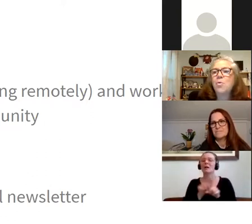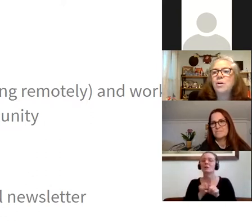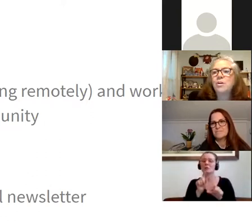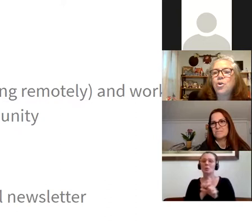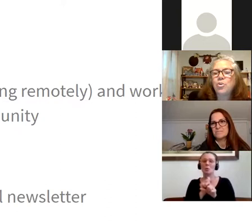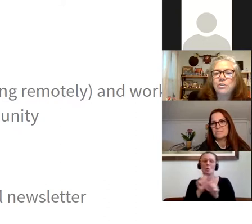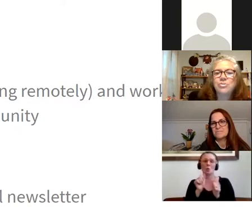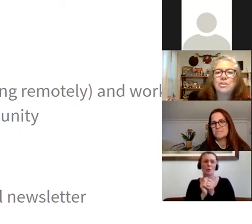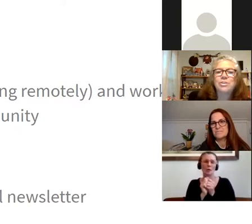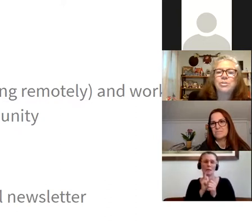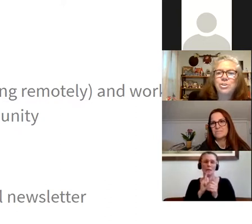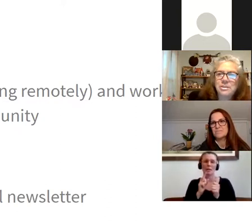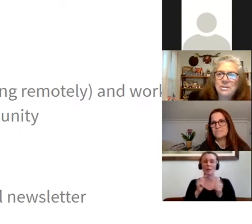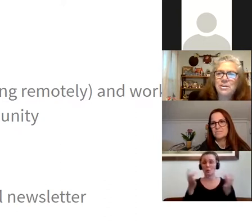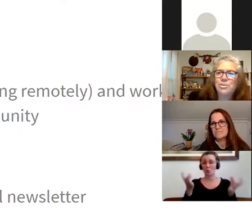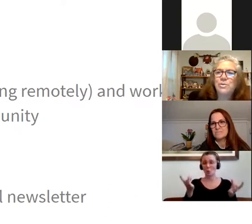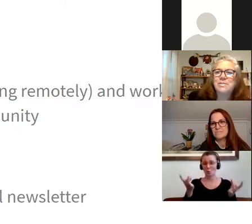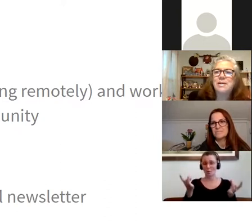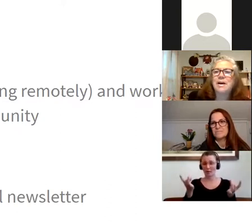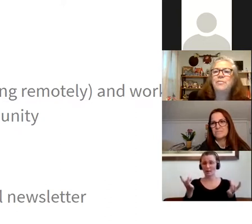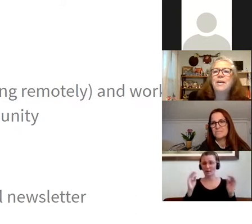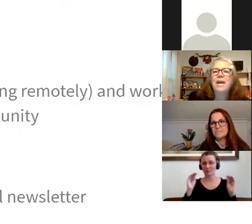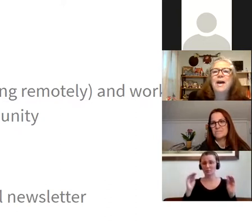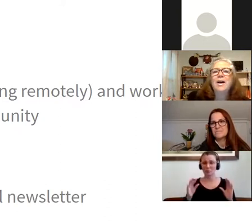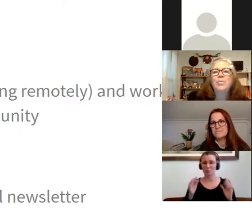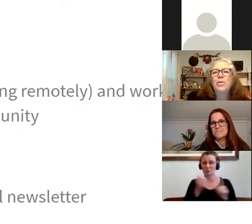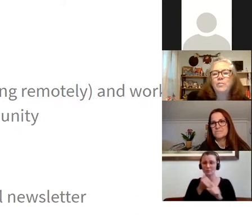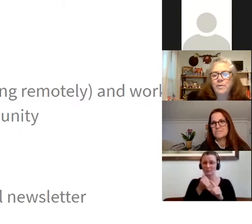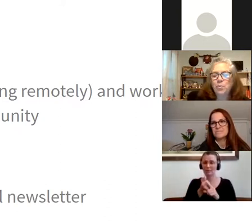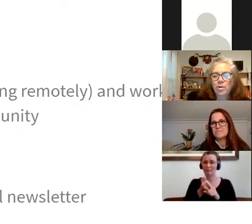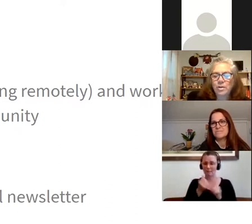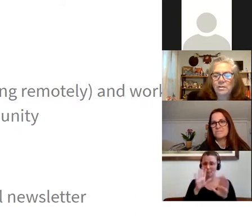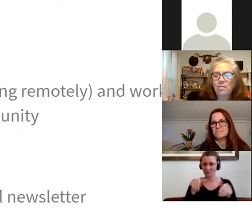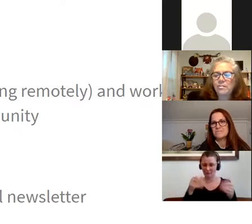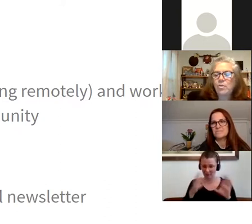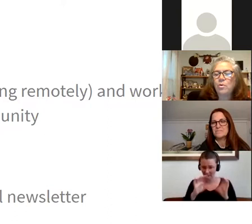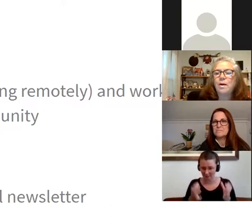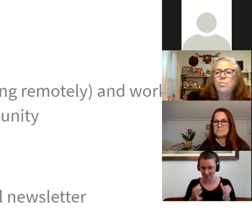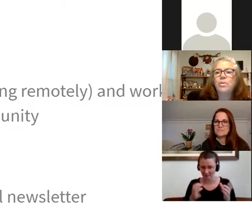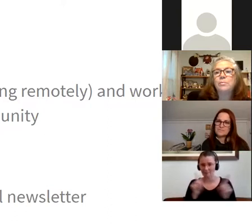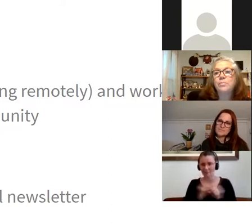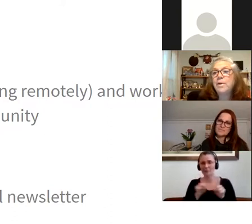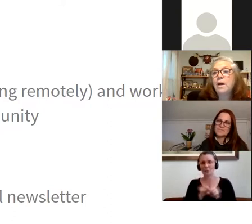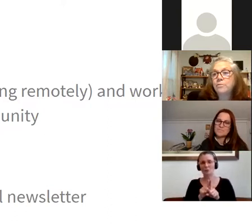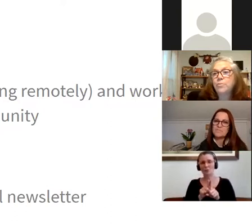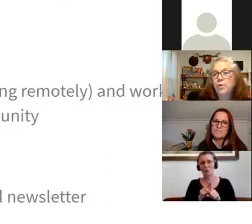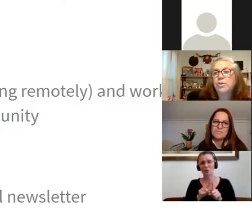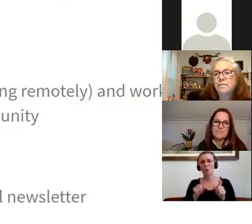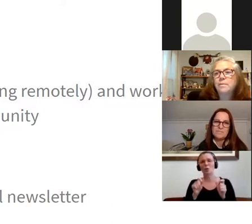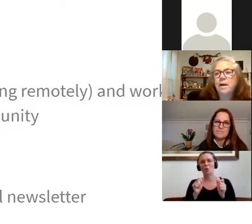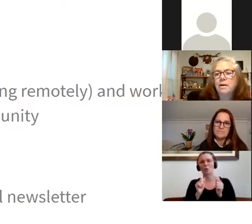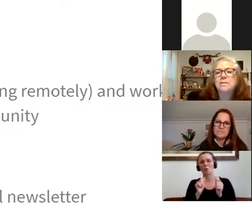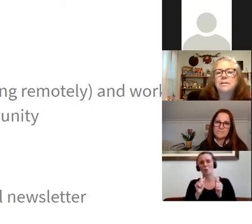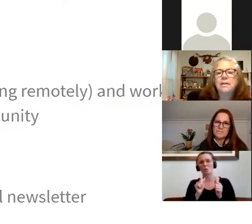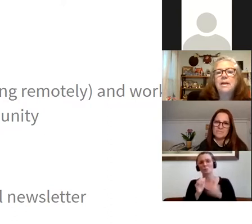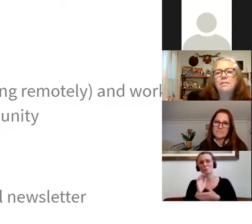our yoga instructors. So she's there doing stuff. And we've been working also with some counselors working on